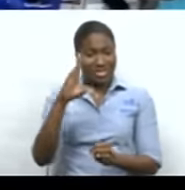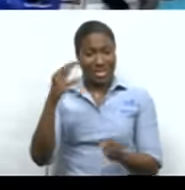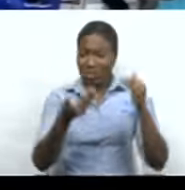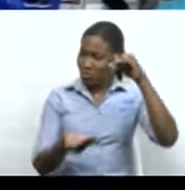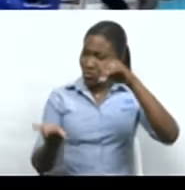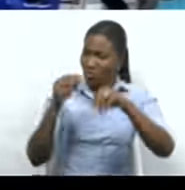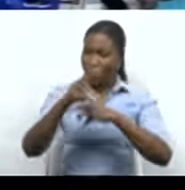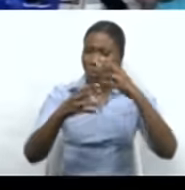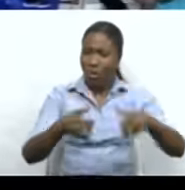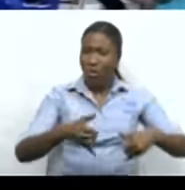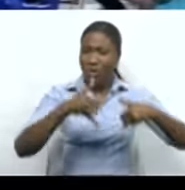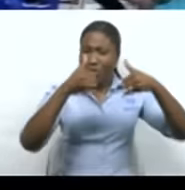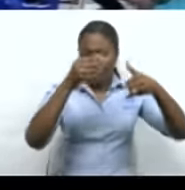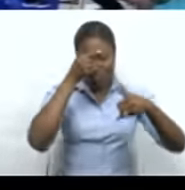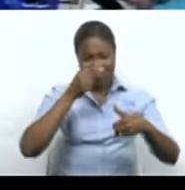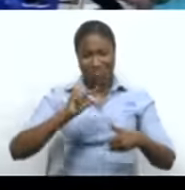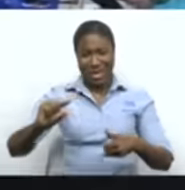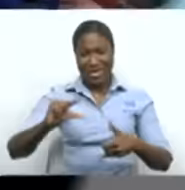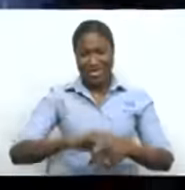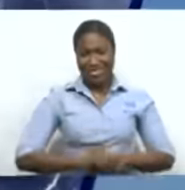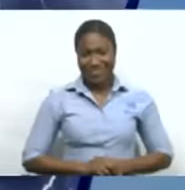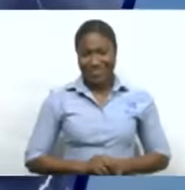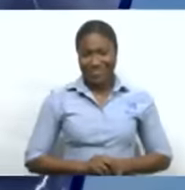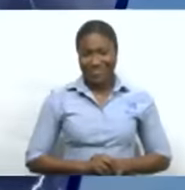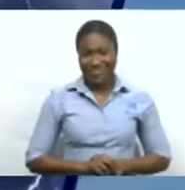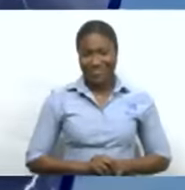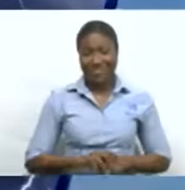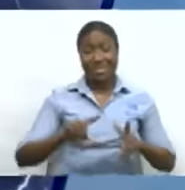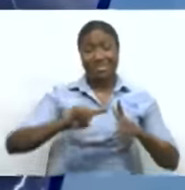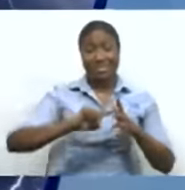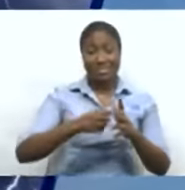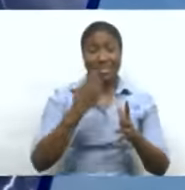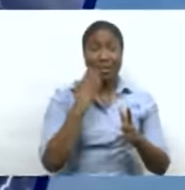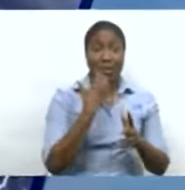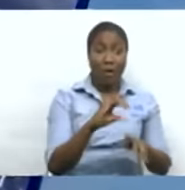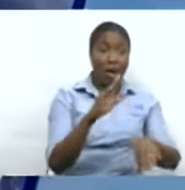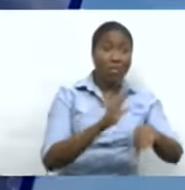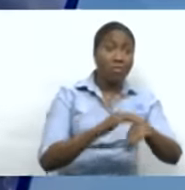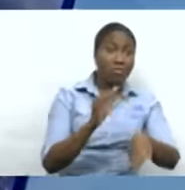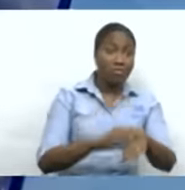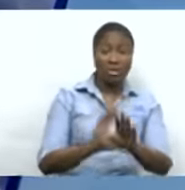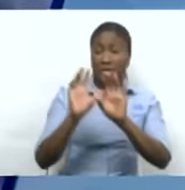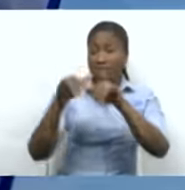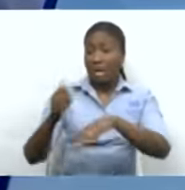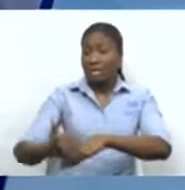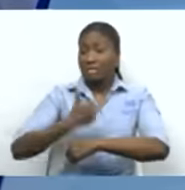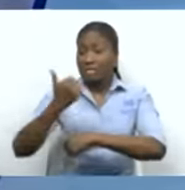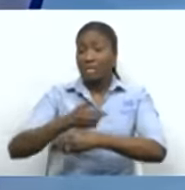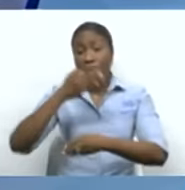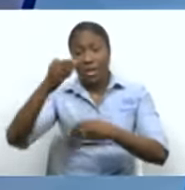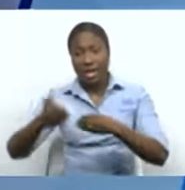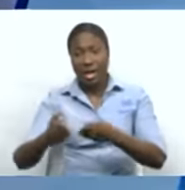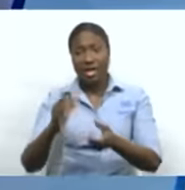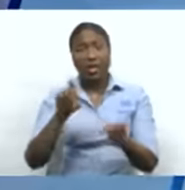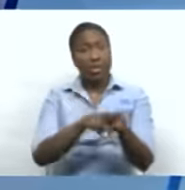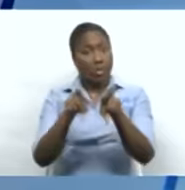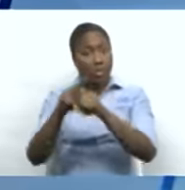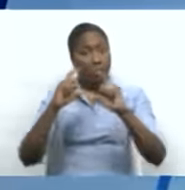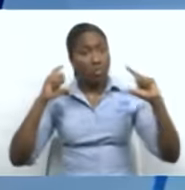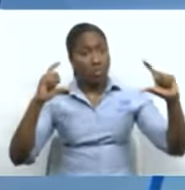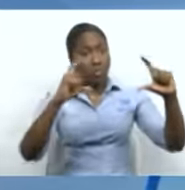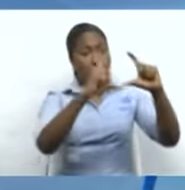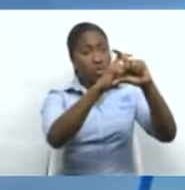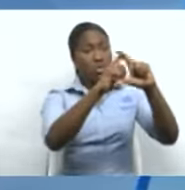Cup second leg in Greece. From a hot spell and hazardous seas this weekend to a solar eclipse tomorrow,